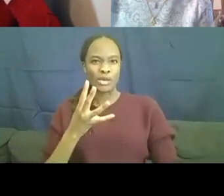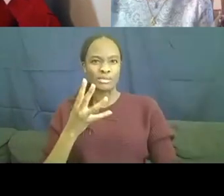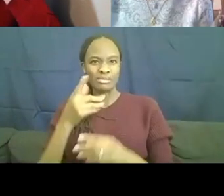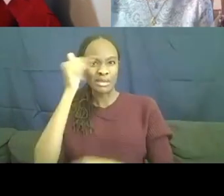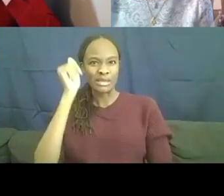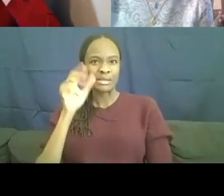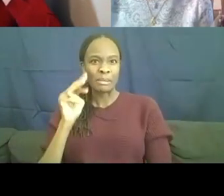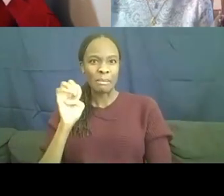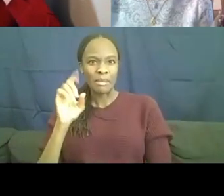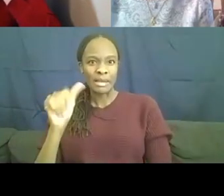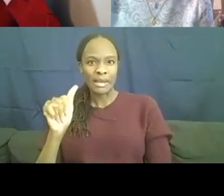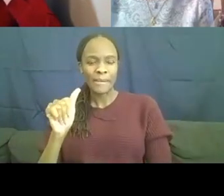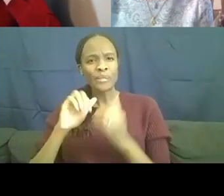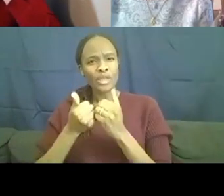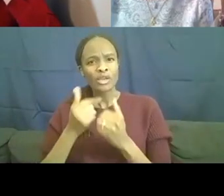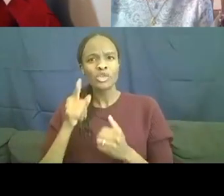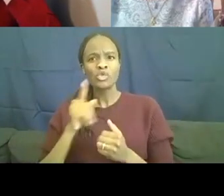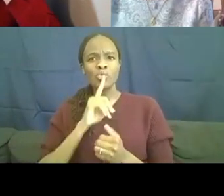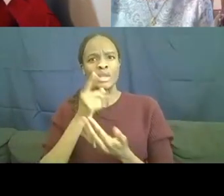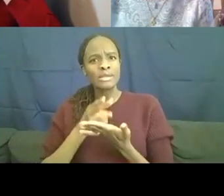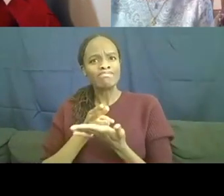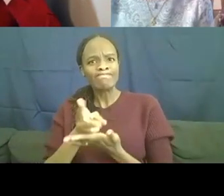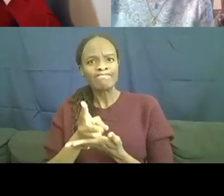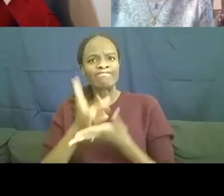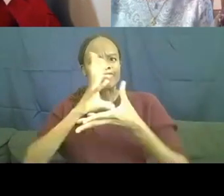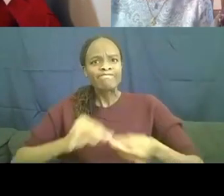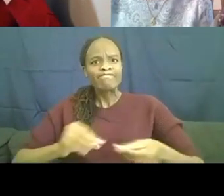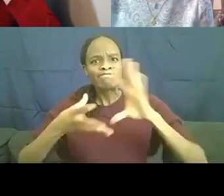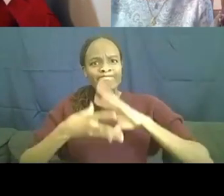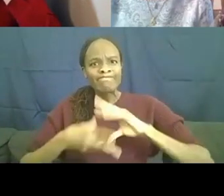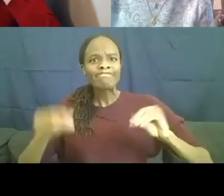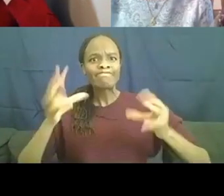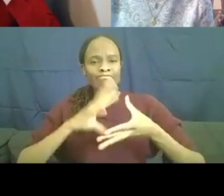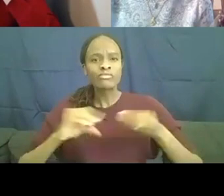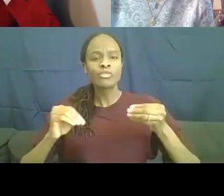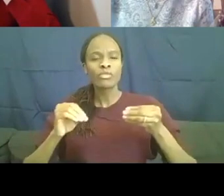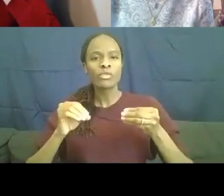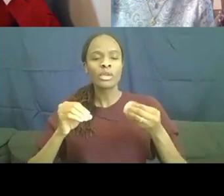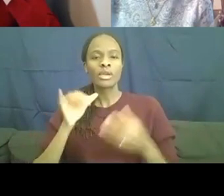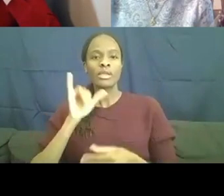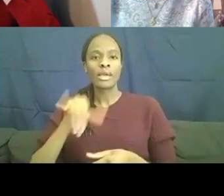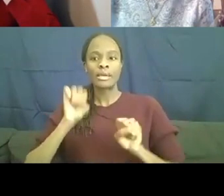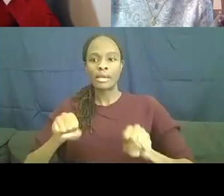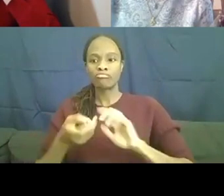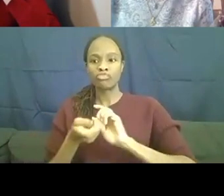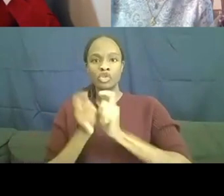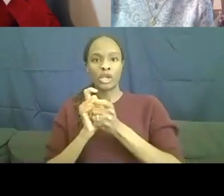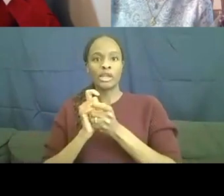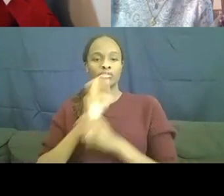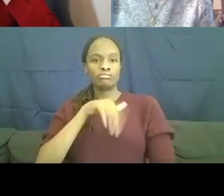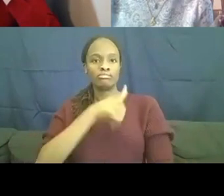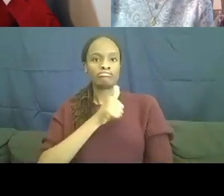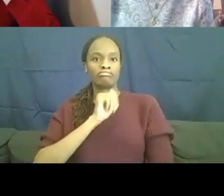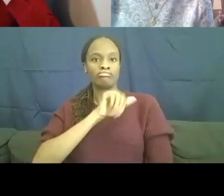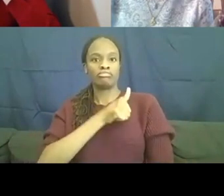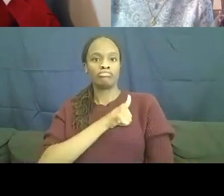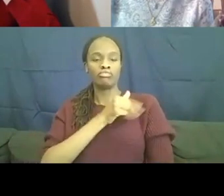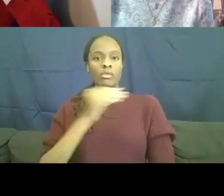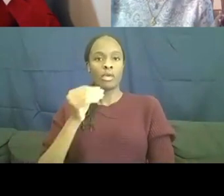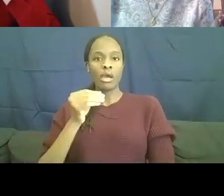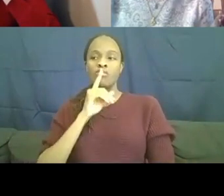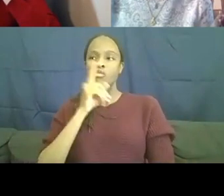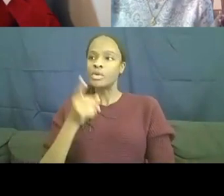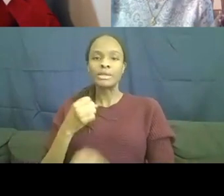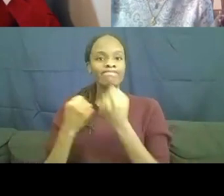stories so that they are honest and authentic, and so that they change attitudes and promote positive social change?